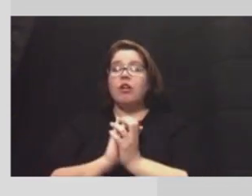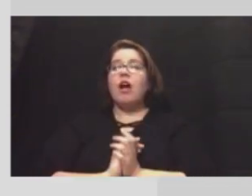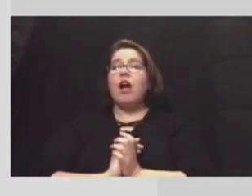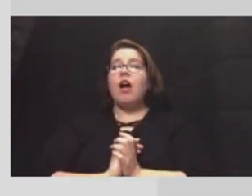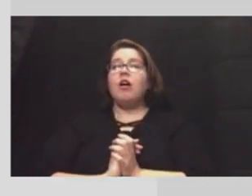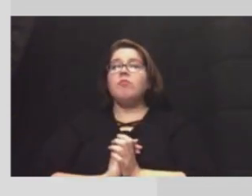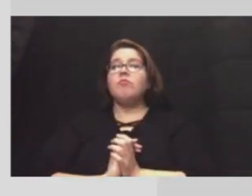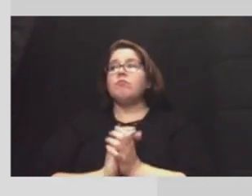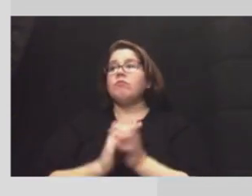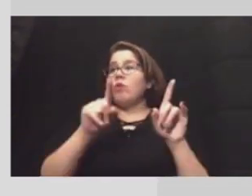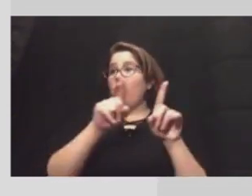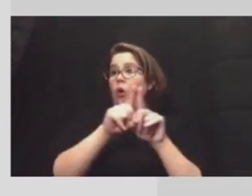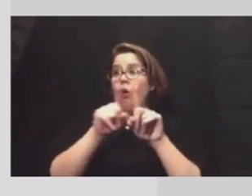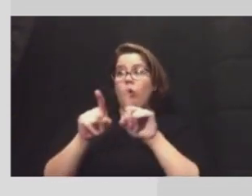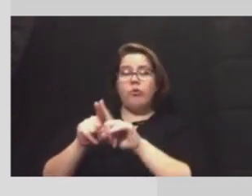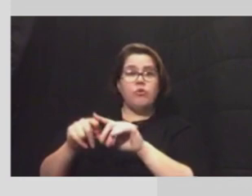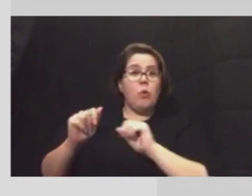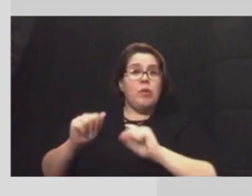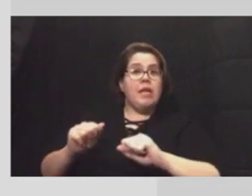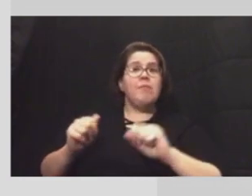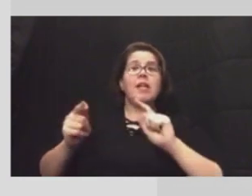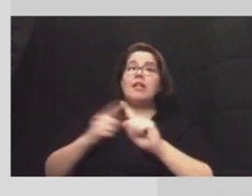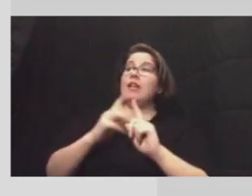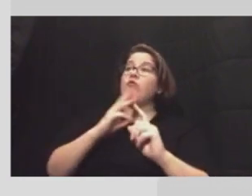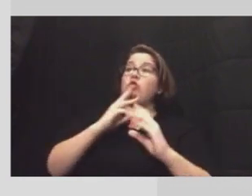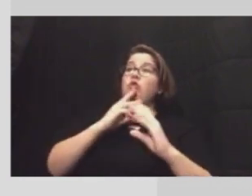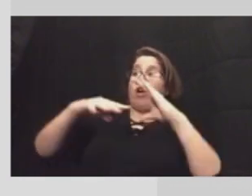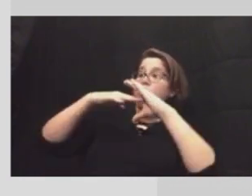and the ability to move that water